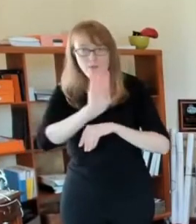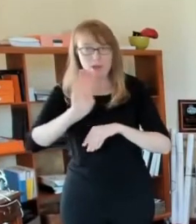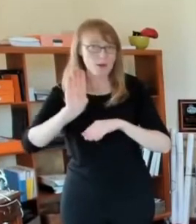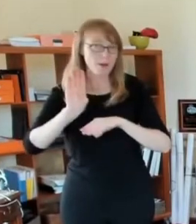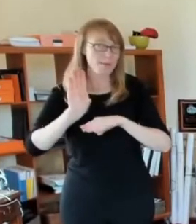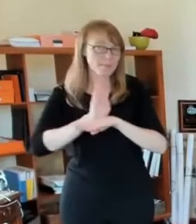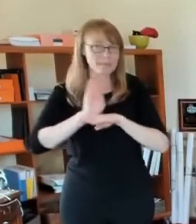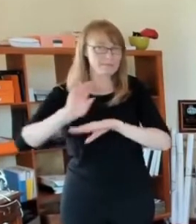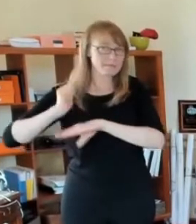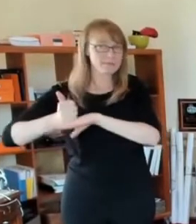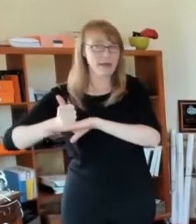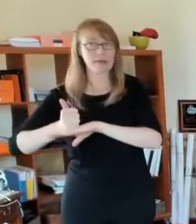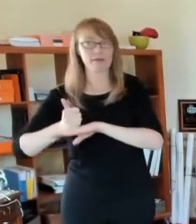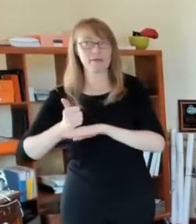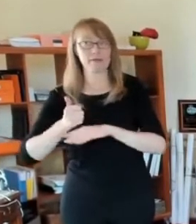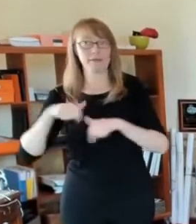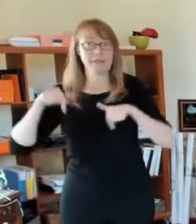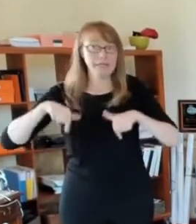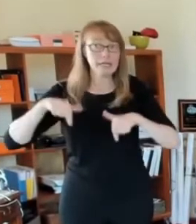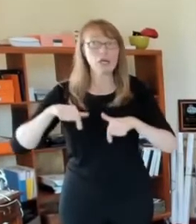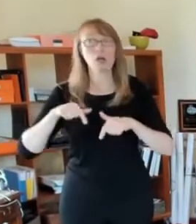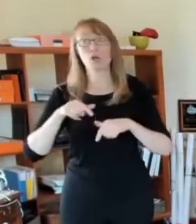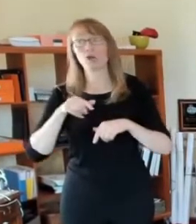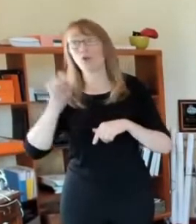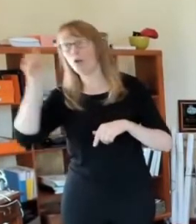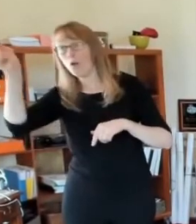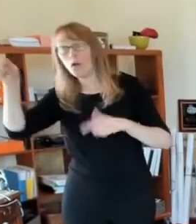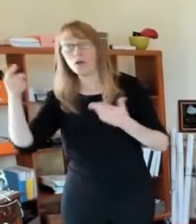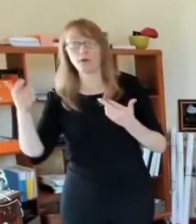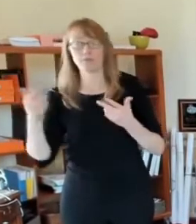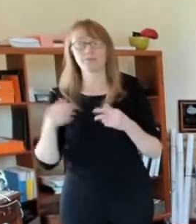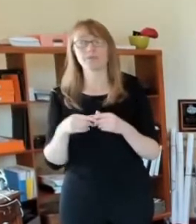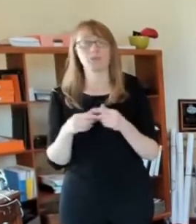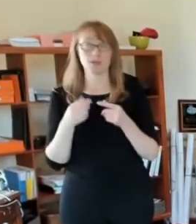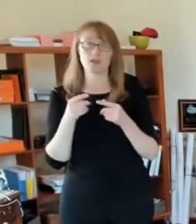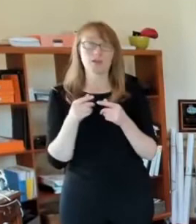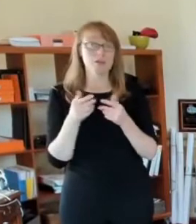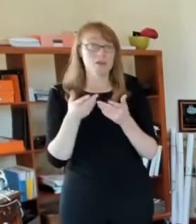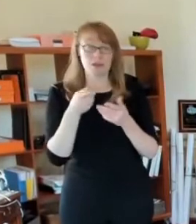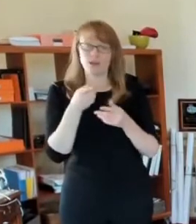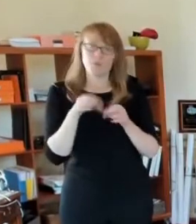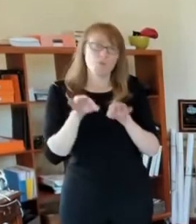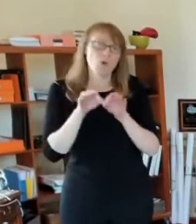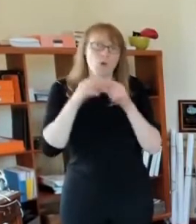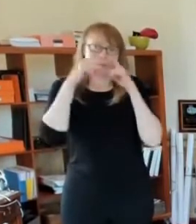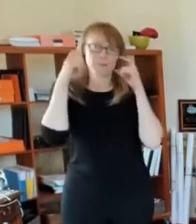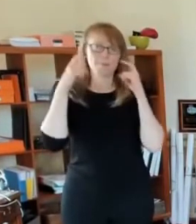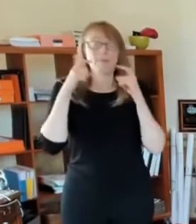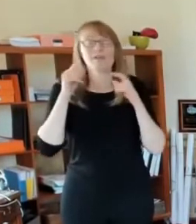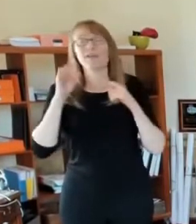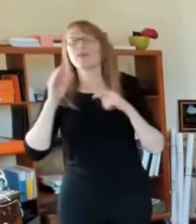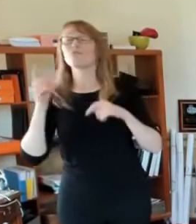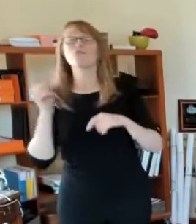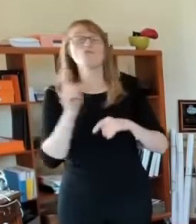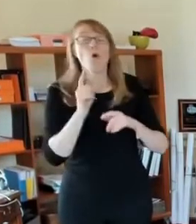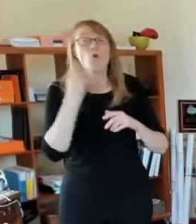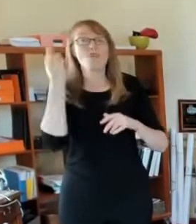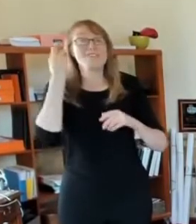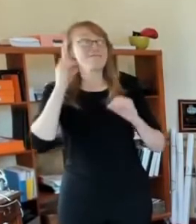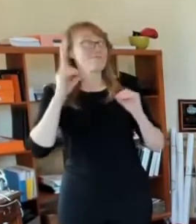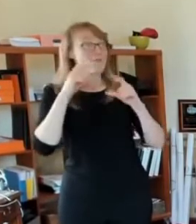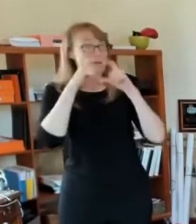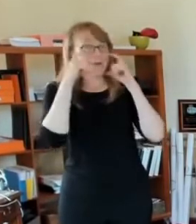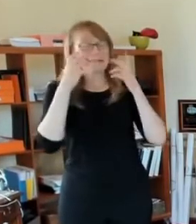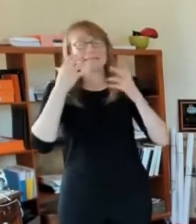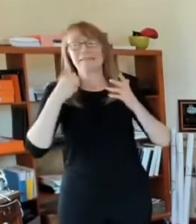you know, maybe you forgot it, you left it in your car or whatever. Uh, so, so you gotta wear a mask. And I give a